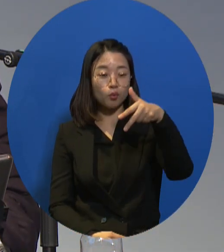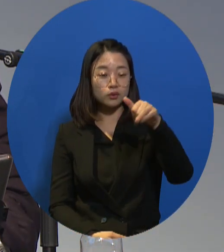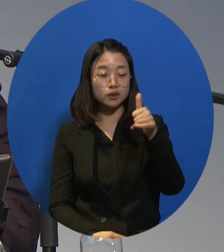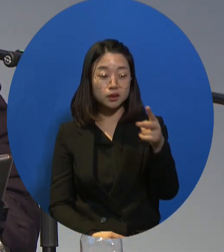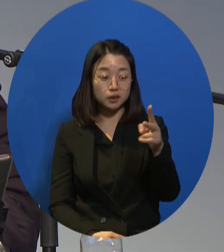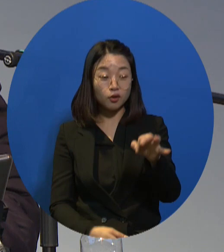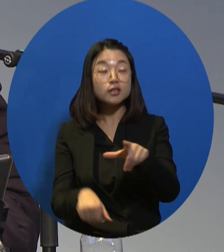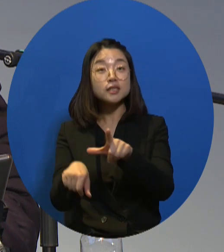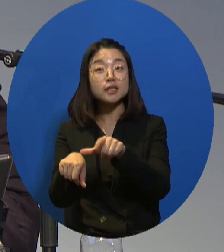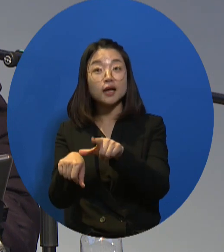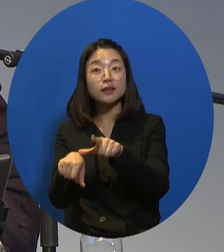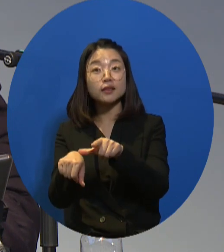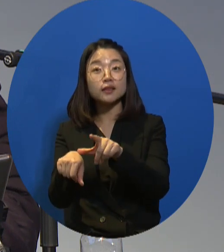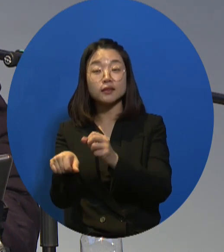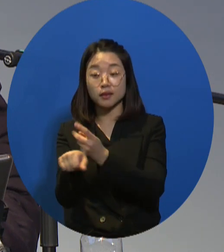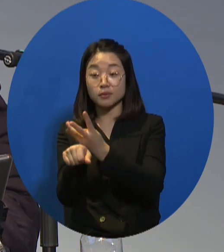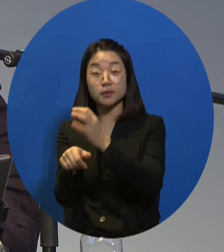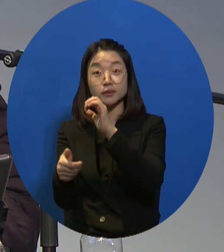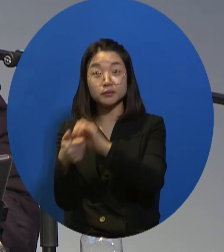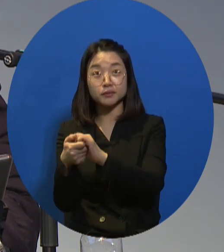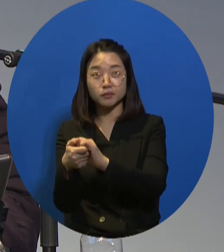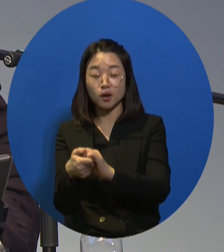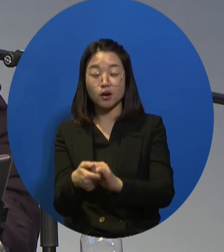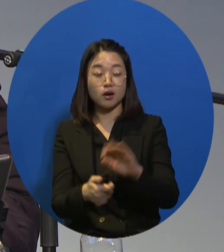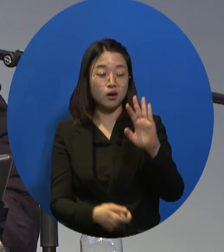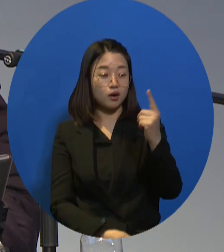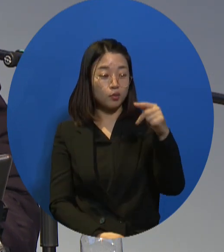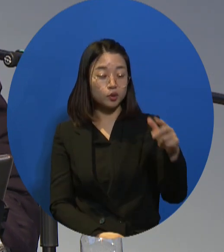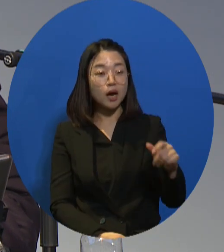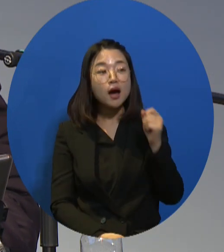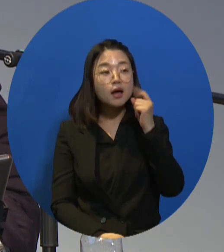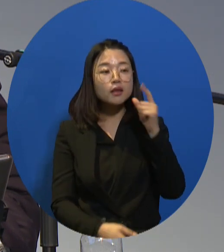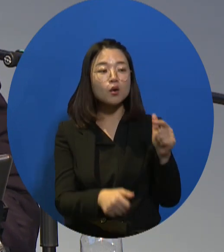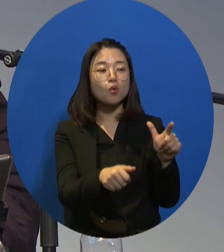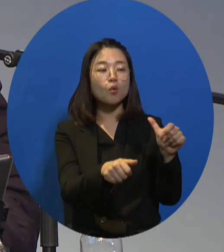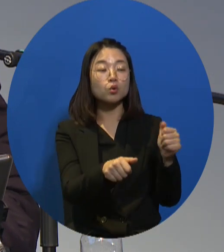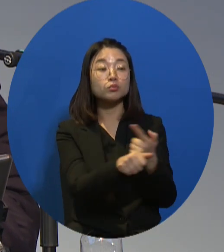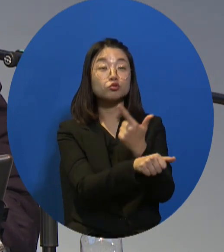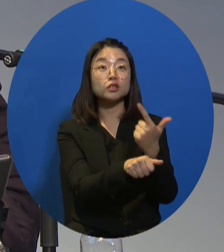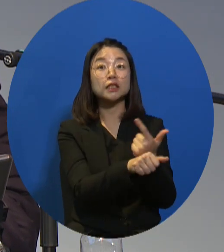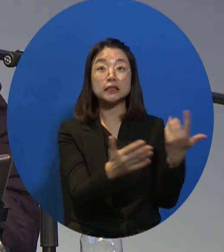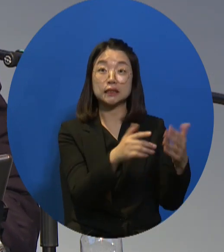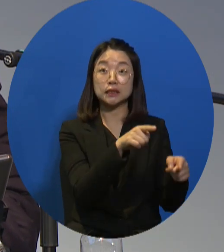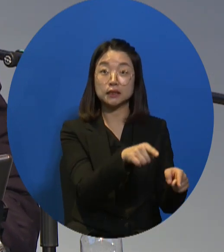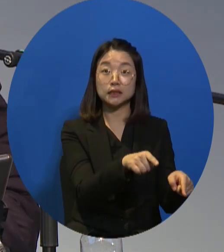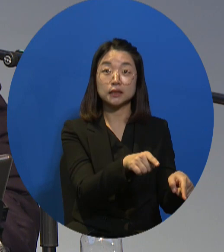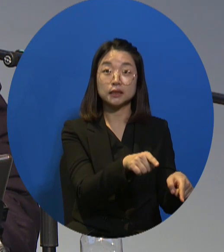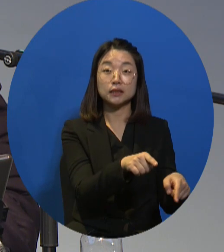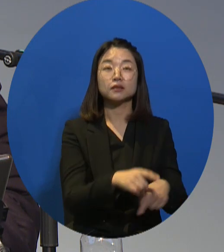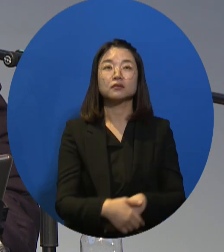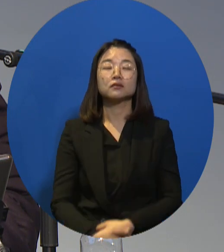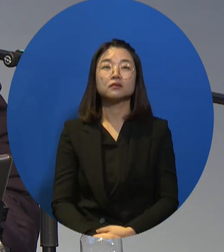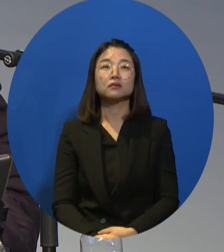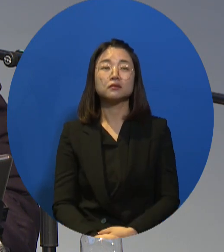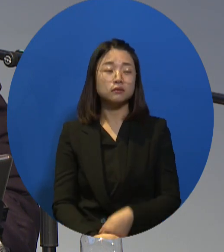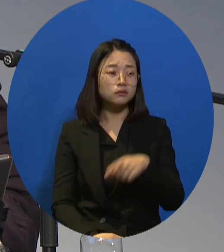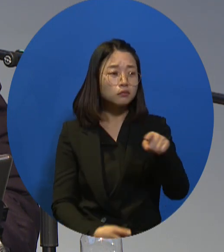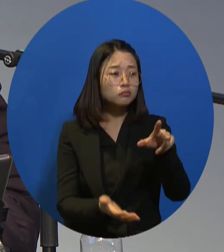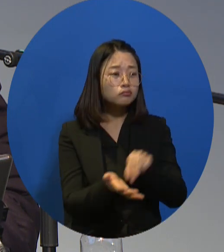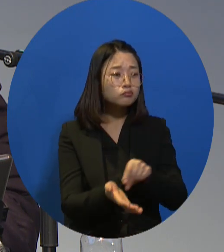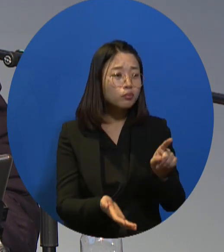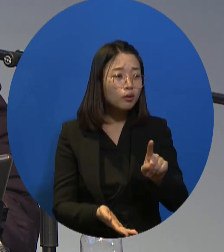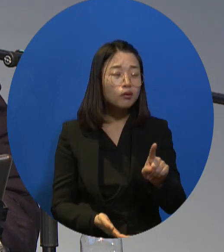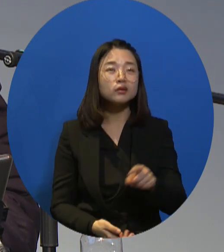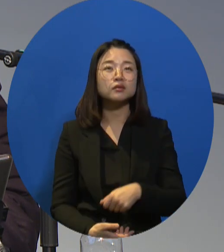Of the works for disabled persons, the welfare program used to have 56